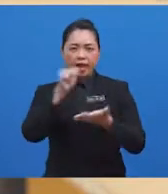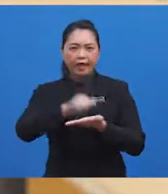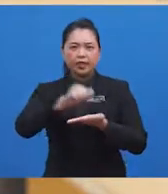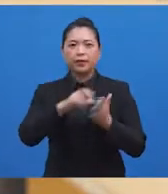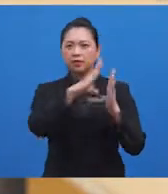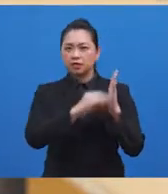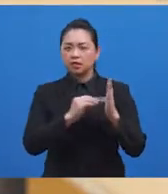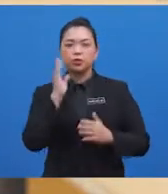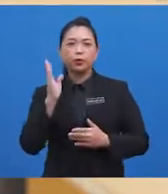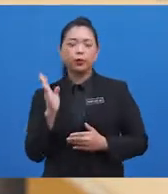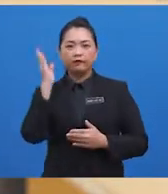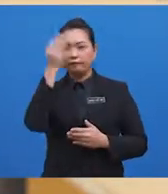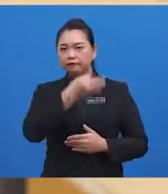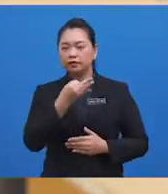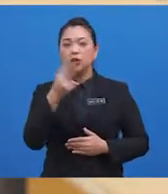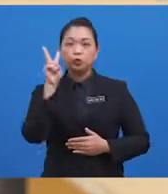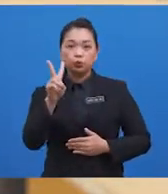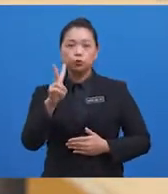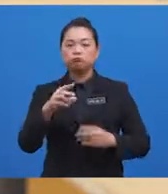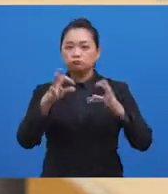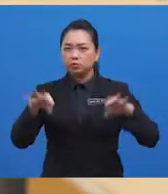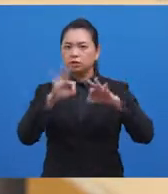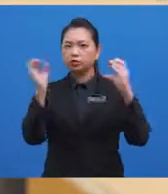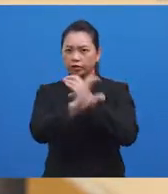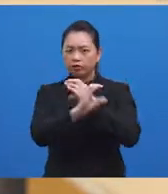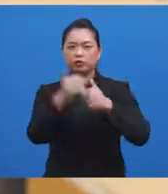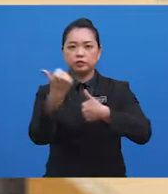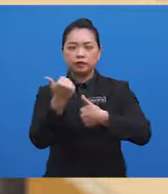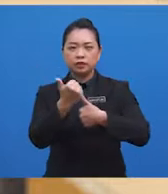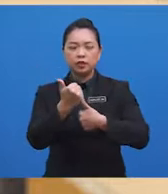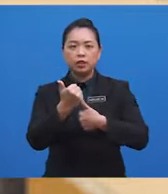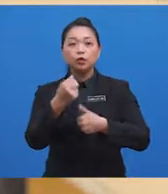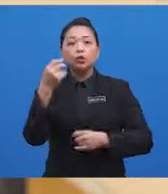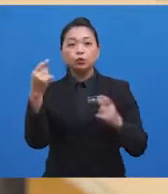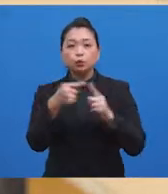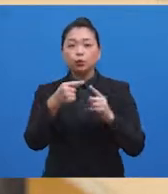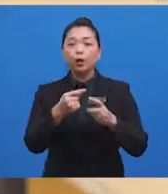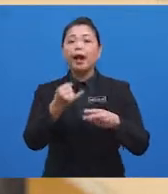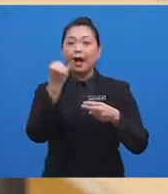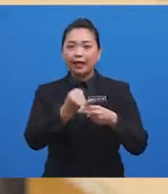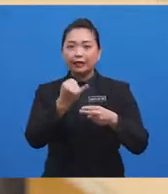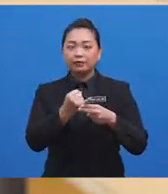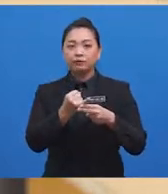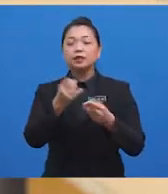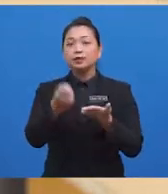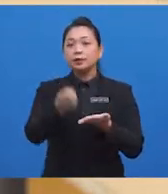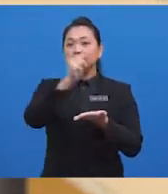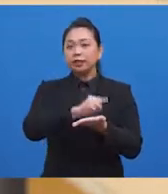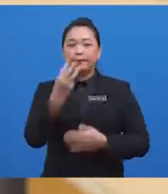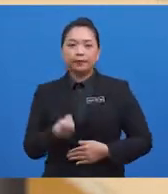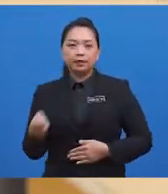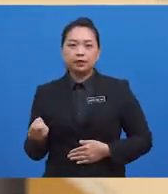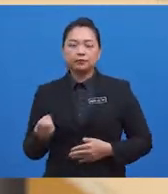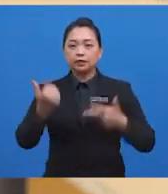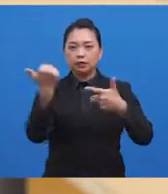you will be faced with two main challenges. Now the first one is to identify the subject matter. And the second